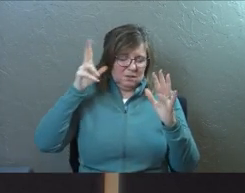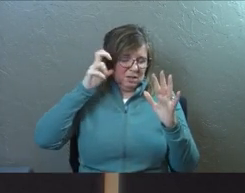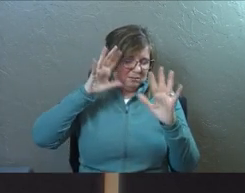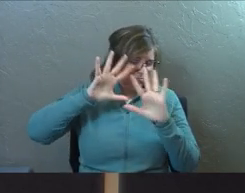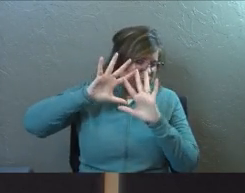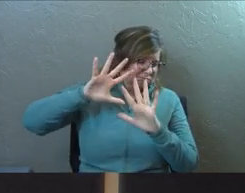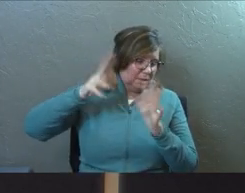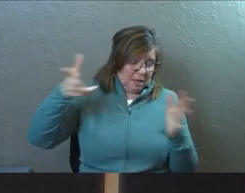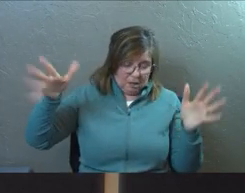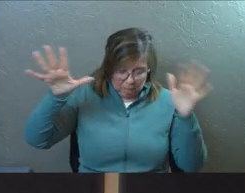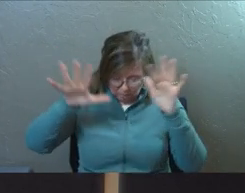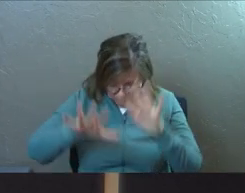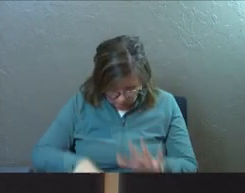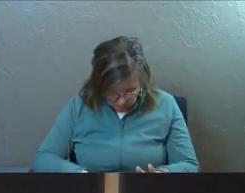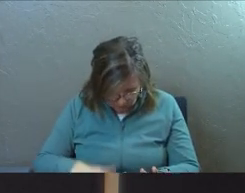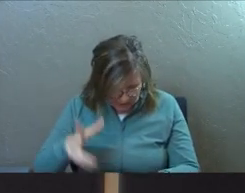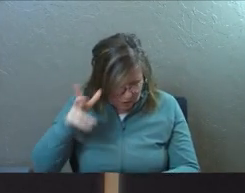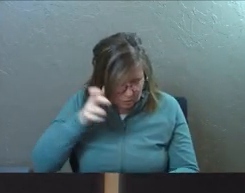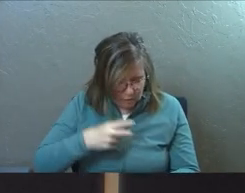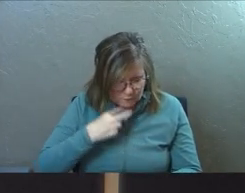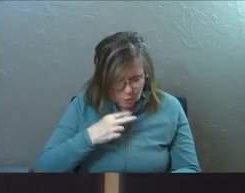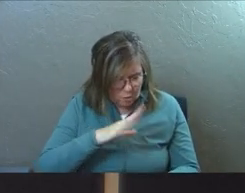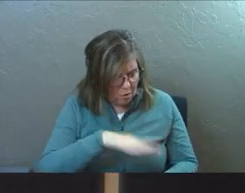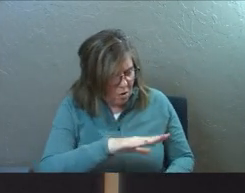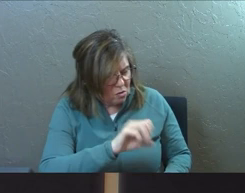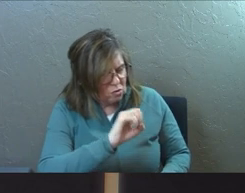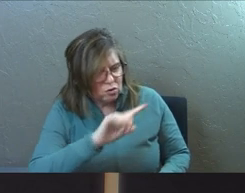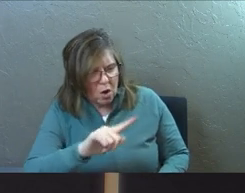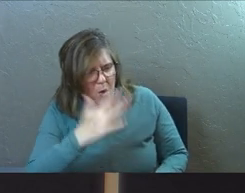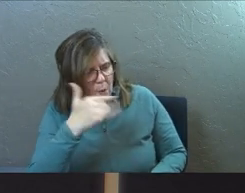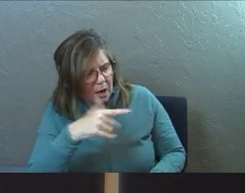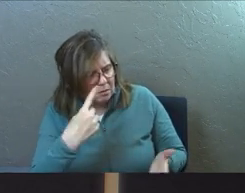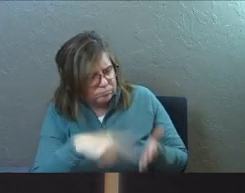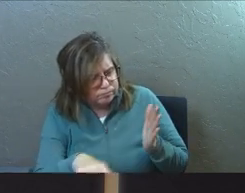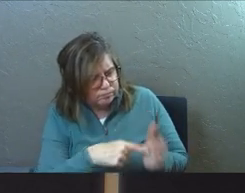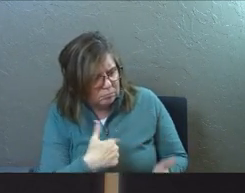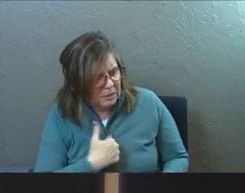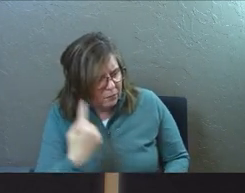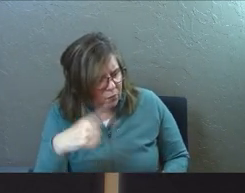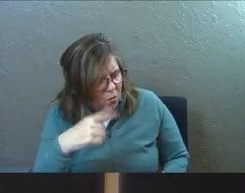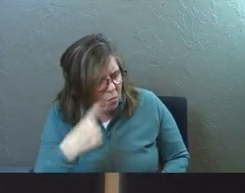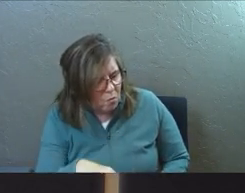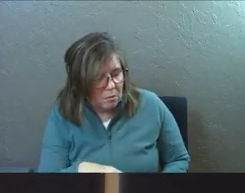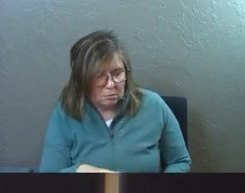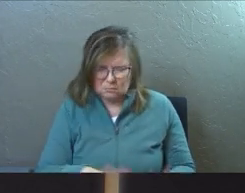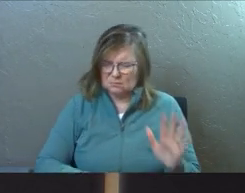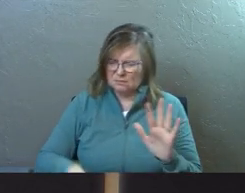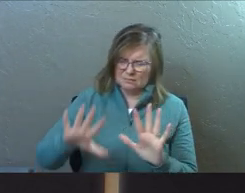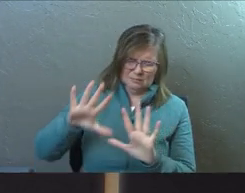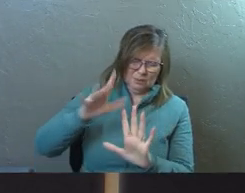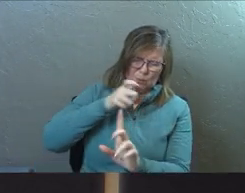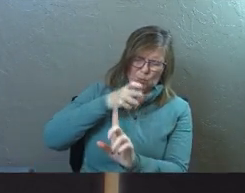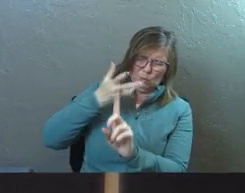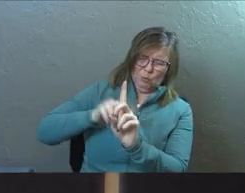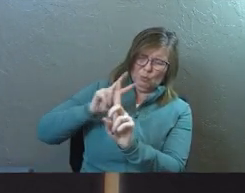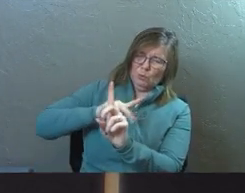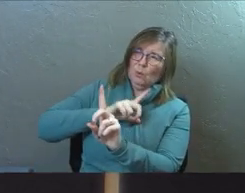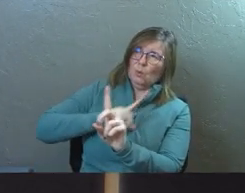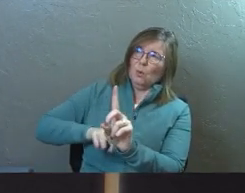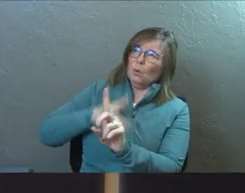voice saying to him, Saul, Saul, why are you persecuting me? And he says, who are you, Lord?